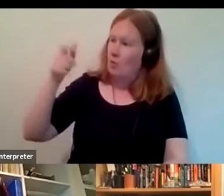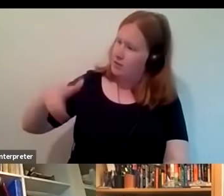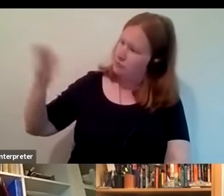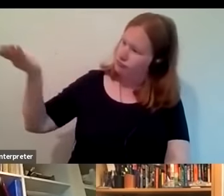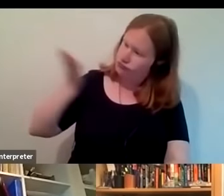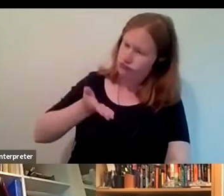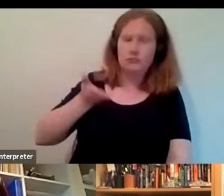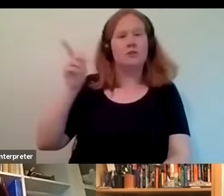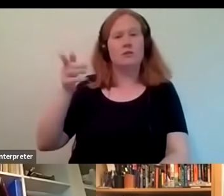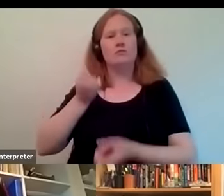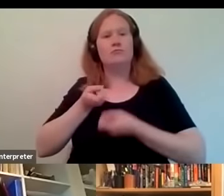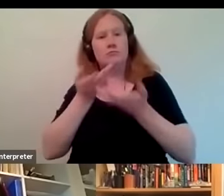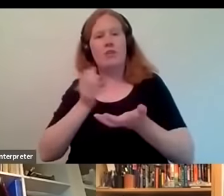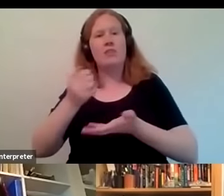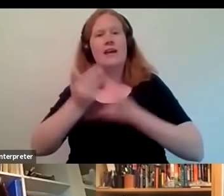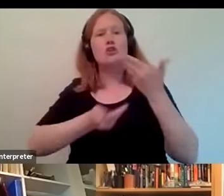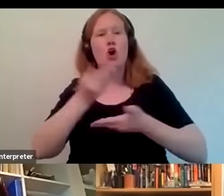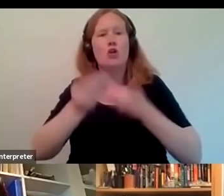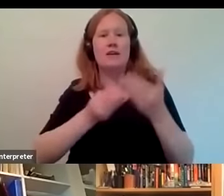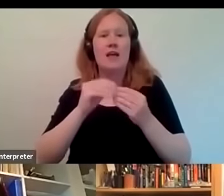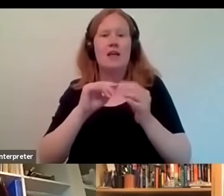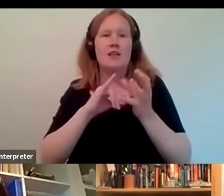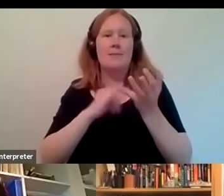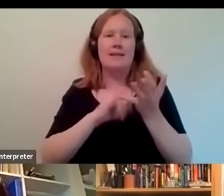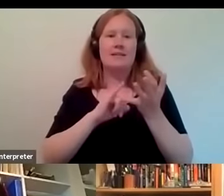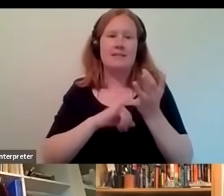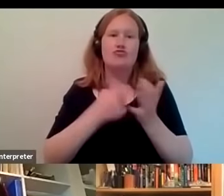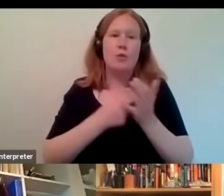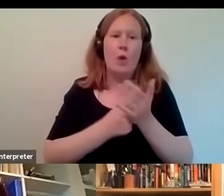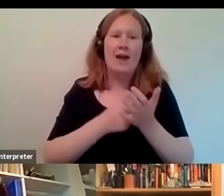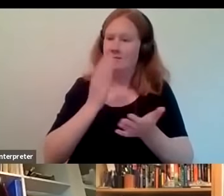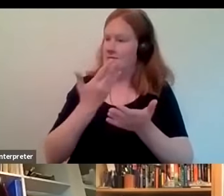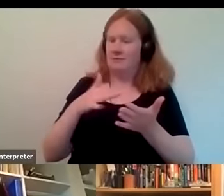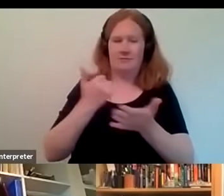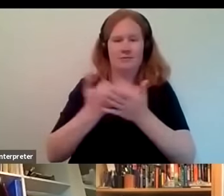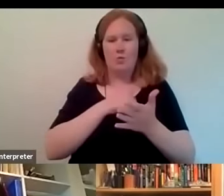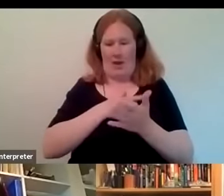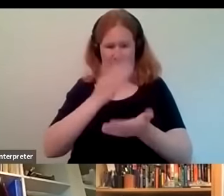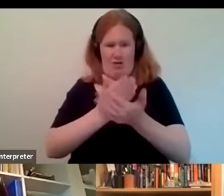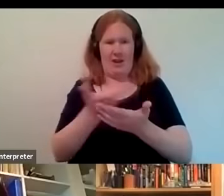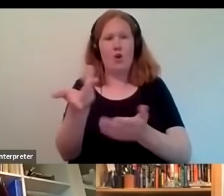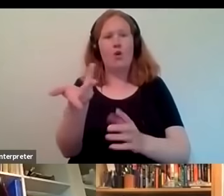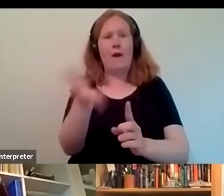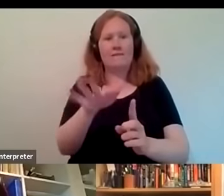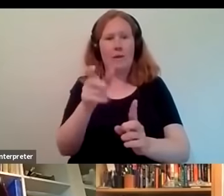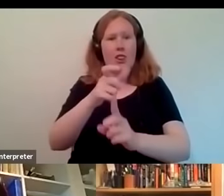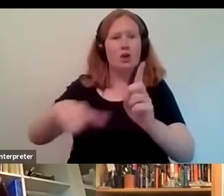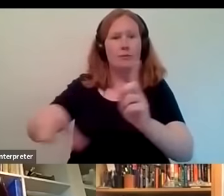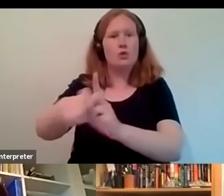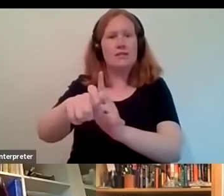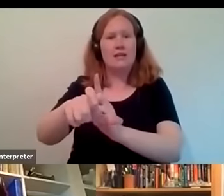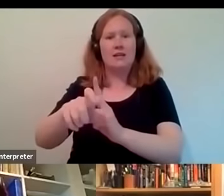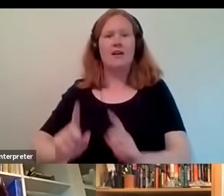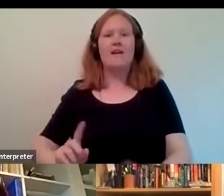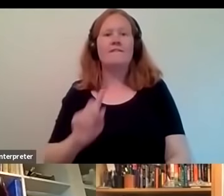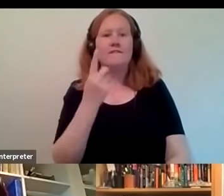and the base rewinds that we've done have been really successful because again they're rooted in the community so we had um the first one we held